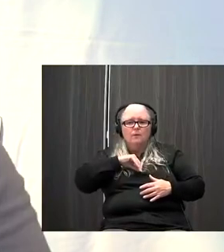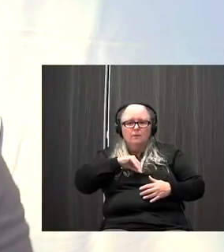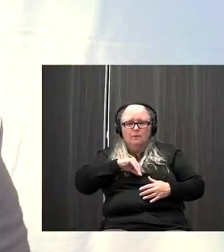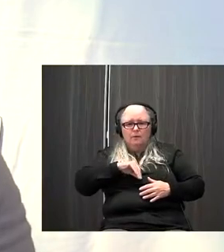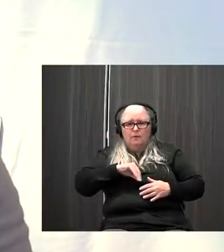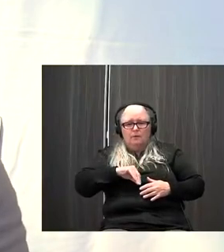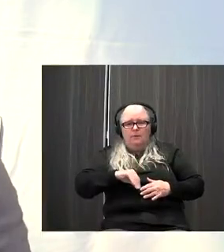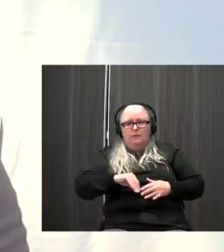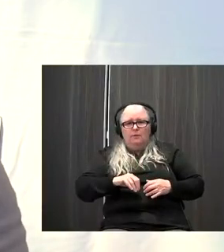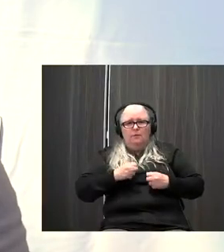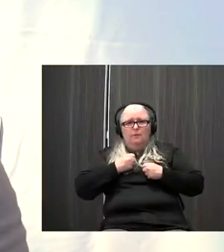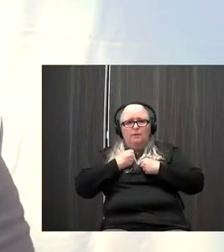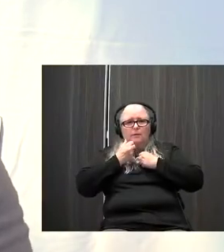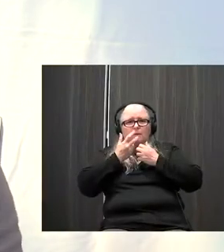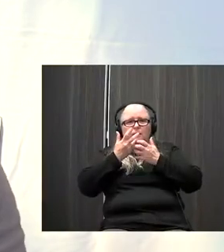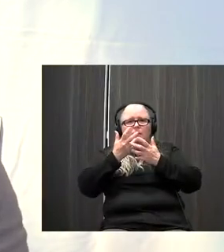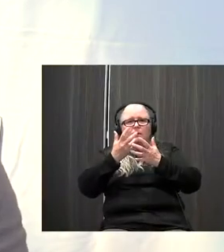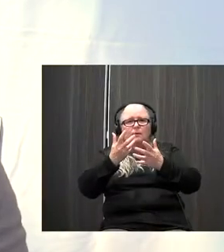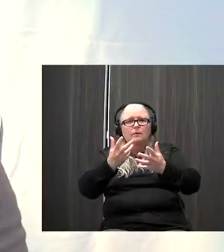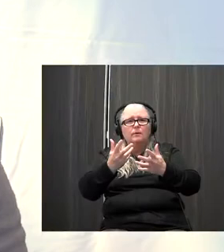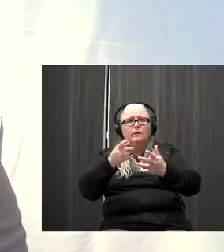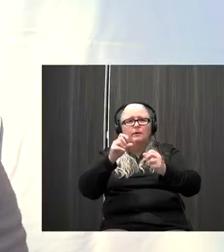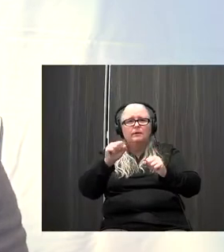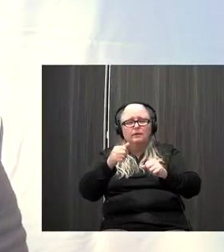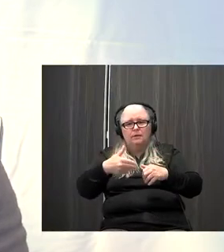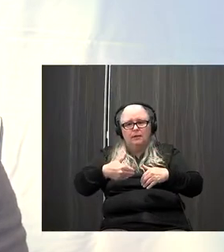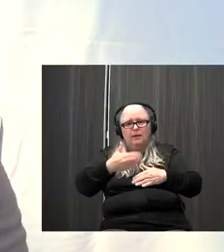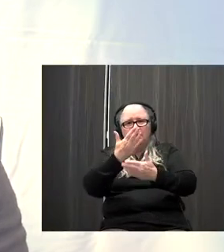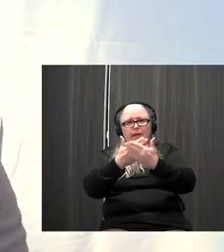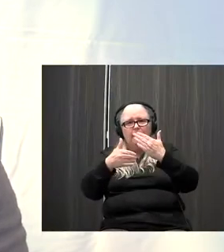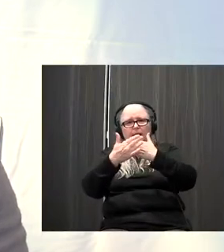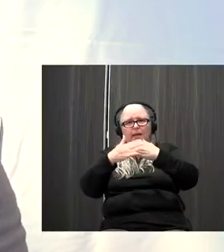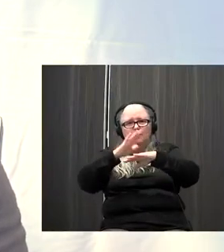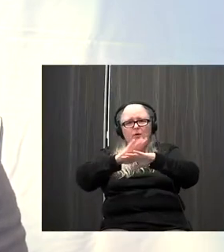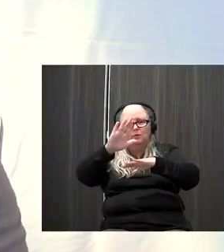And you might even, I might invite you to put your hand on your belly if you're comfortable.